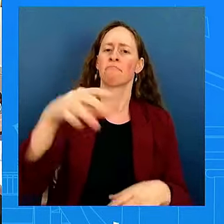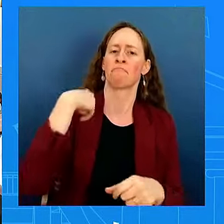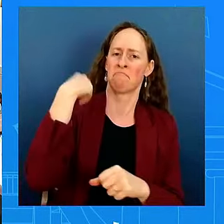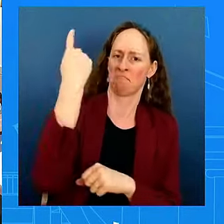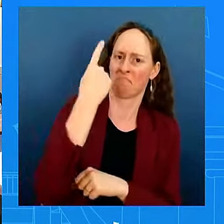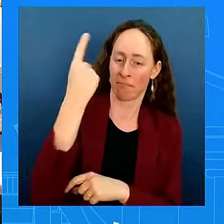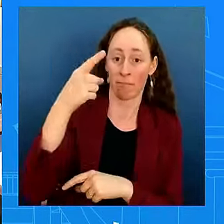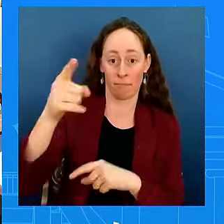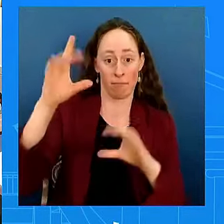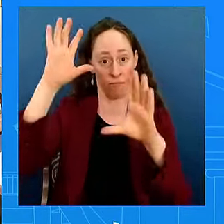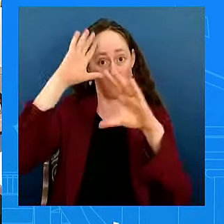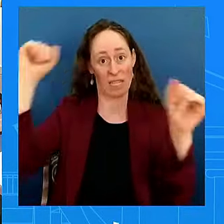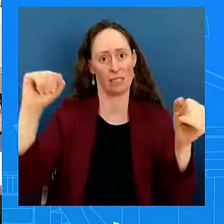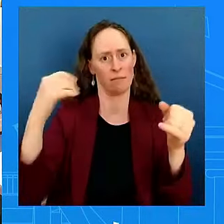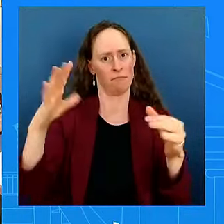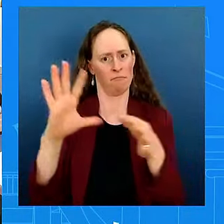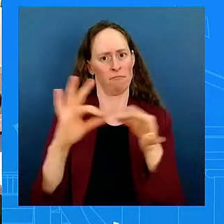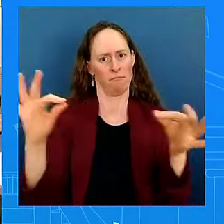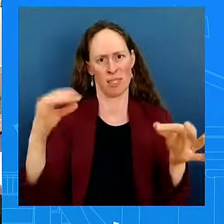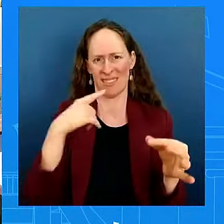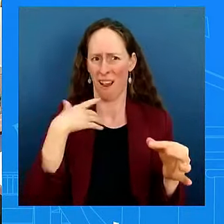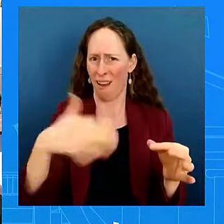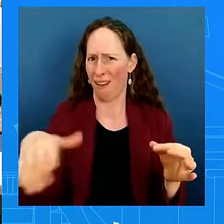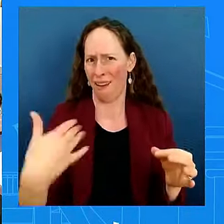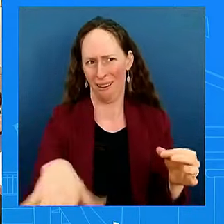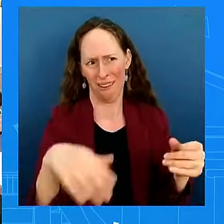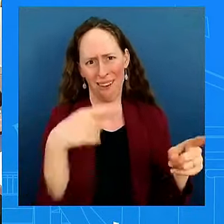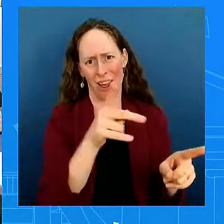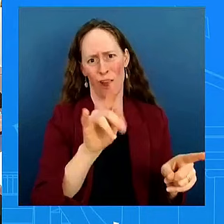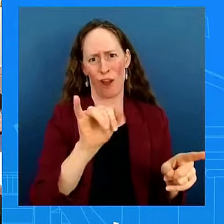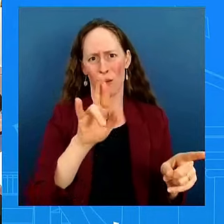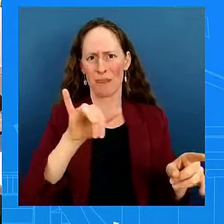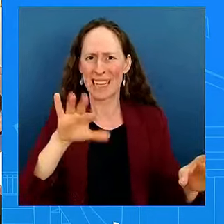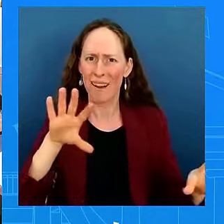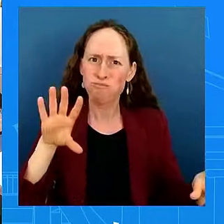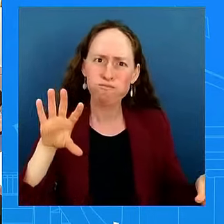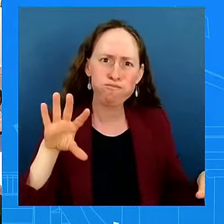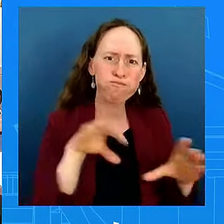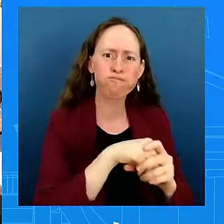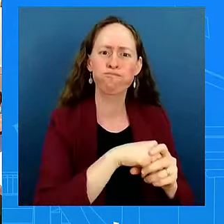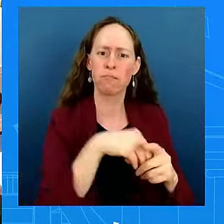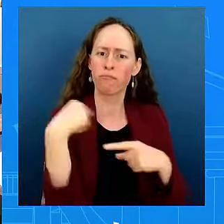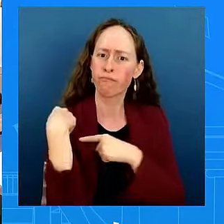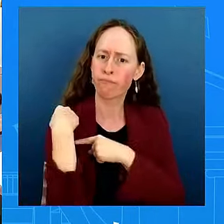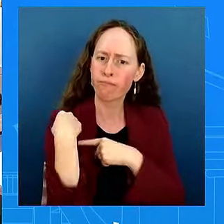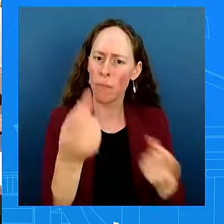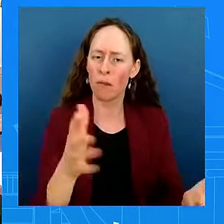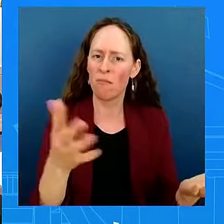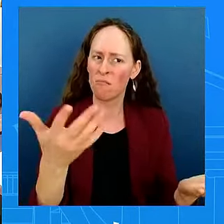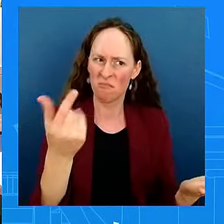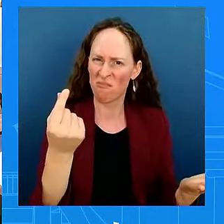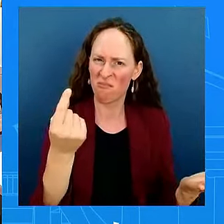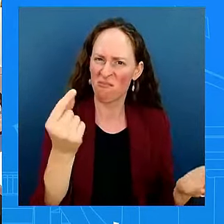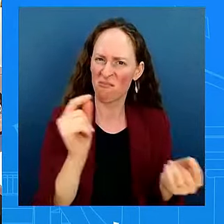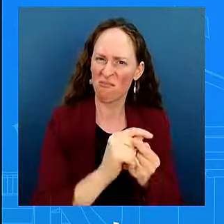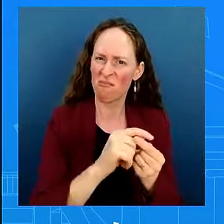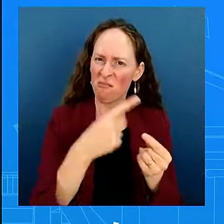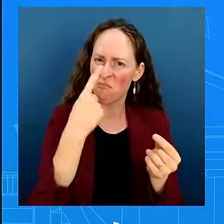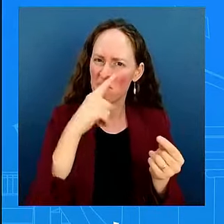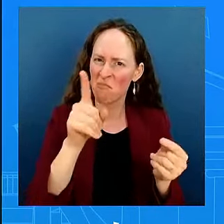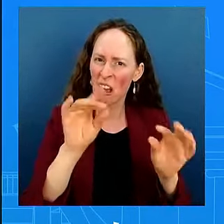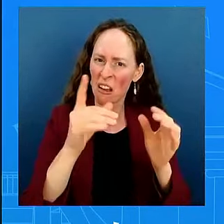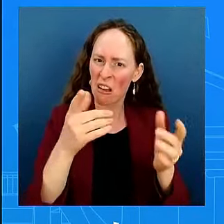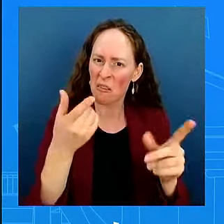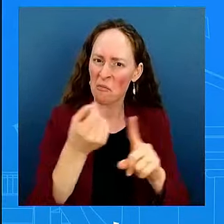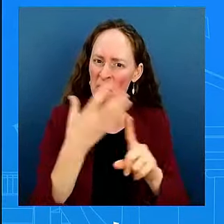any color on any meetings he's had today on the Middle East, any, you meetings with his aides or foreign leaders on this today? So, as I said,